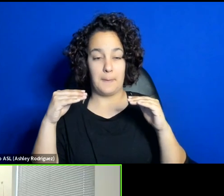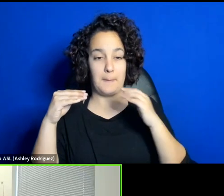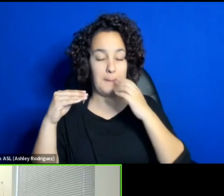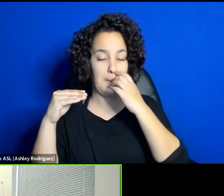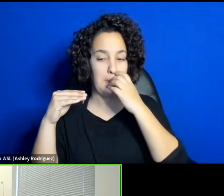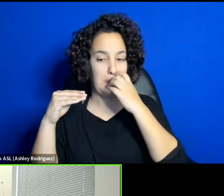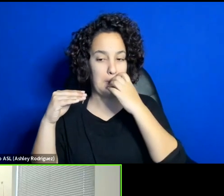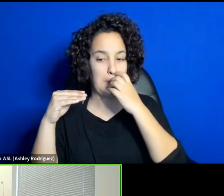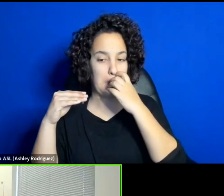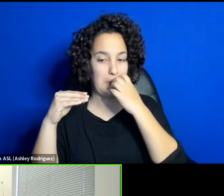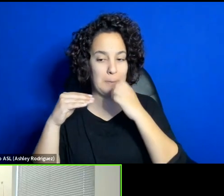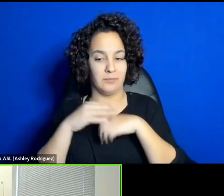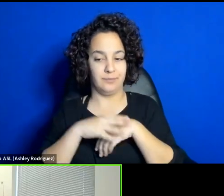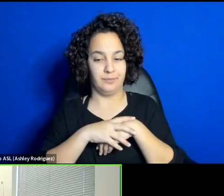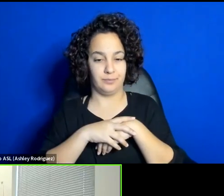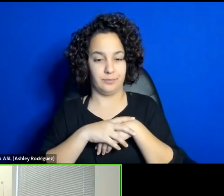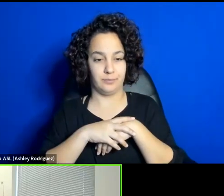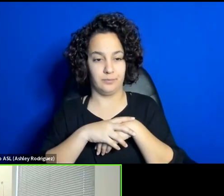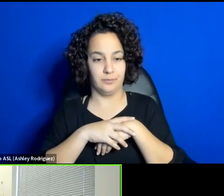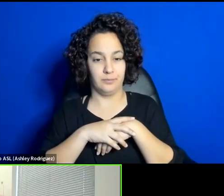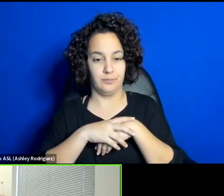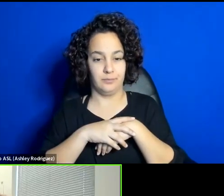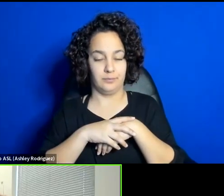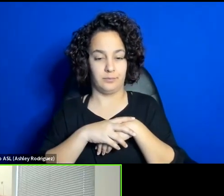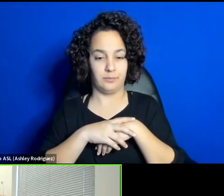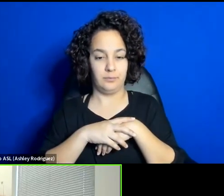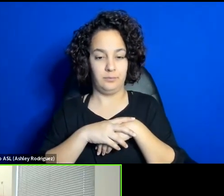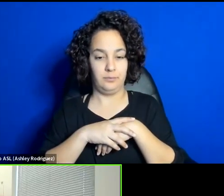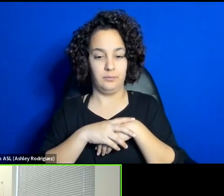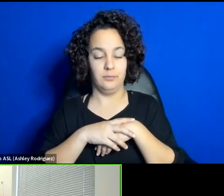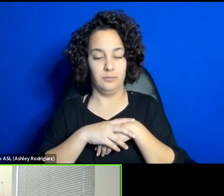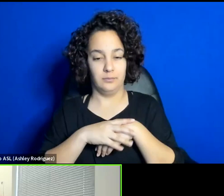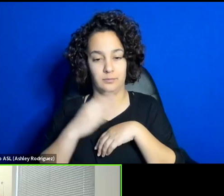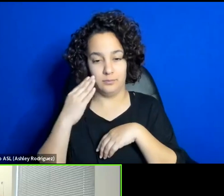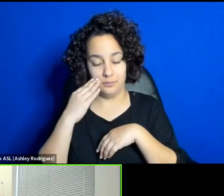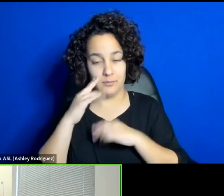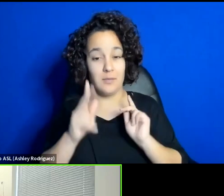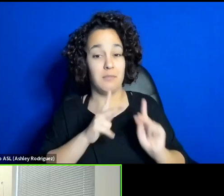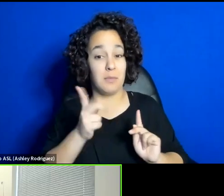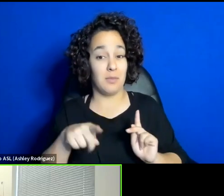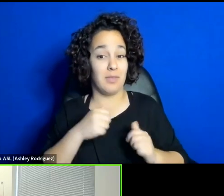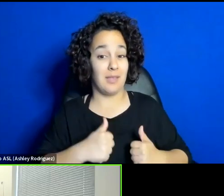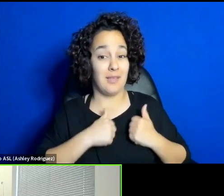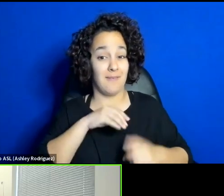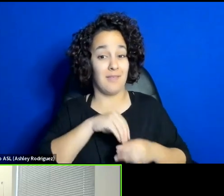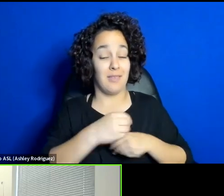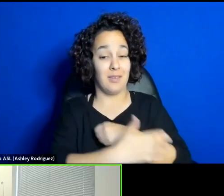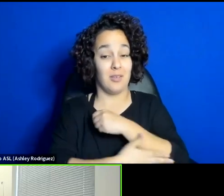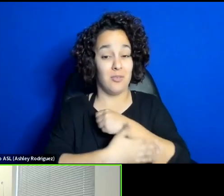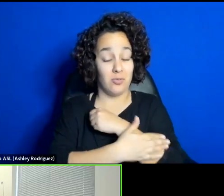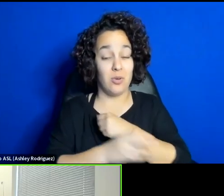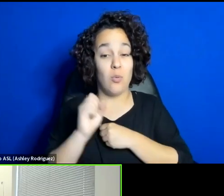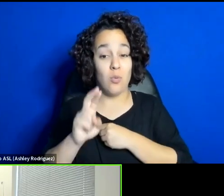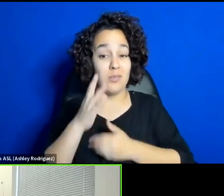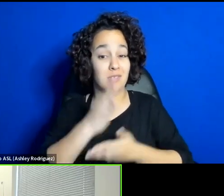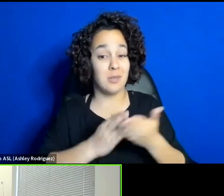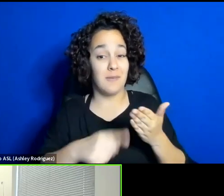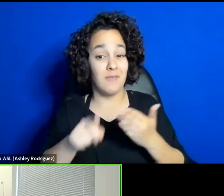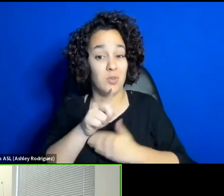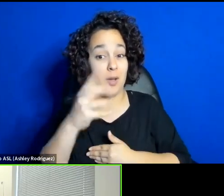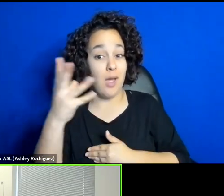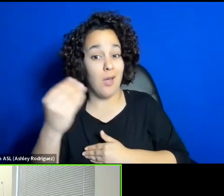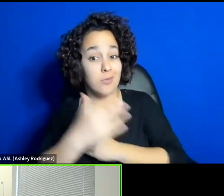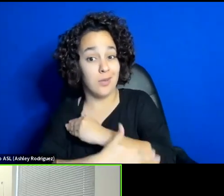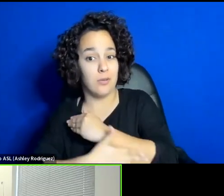Keshawaz, People who live in the country and people like some of you who are outside but very connected